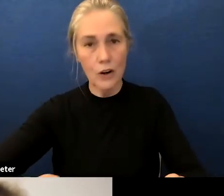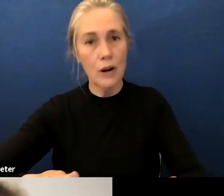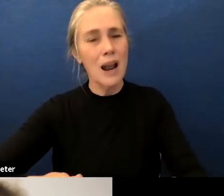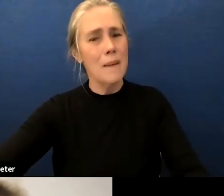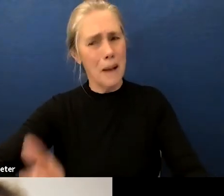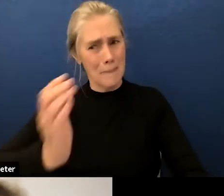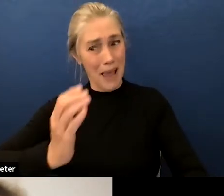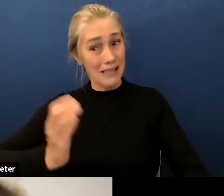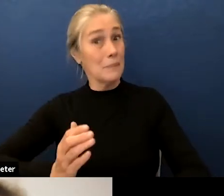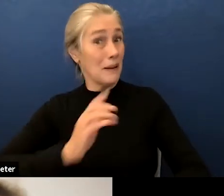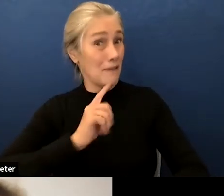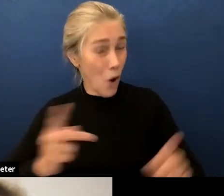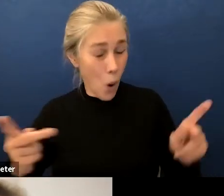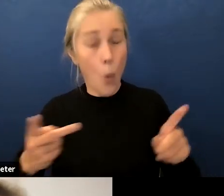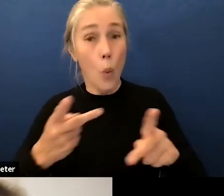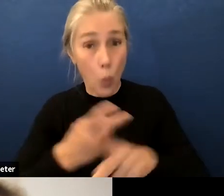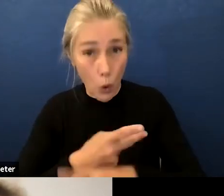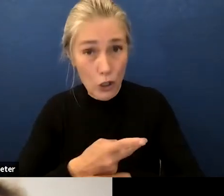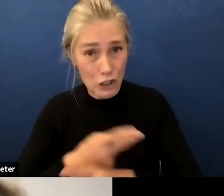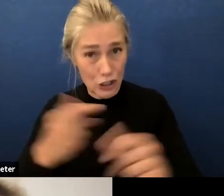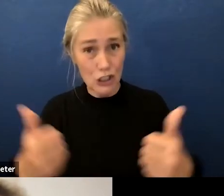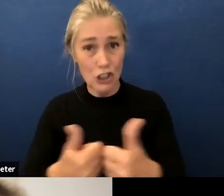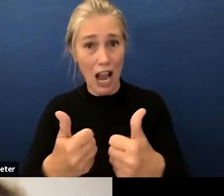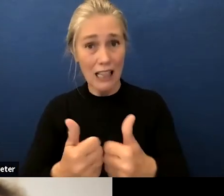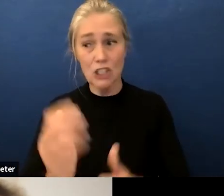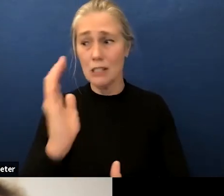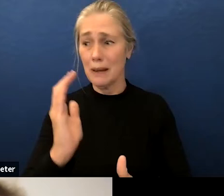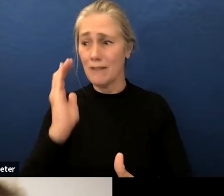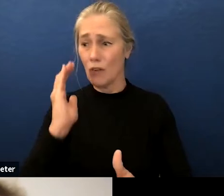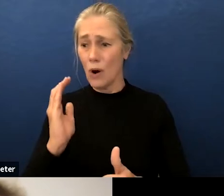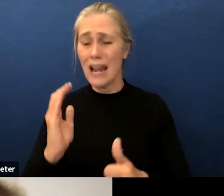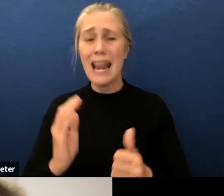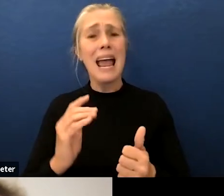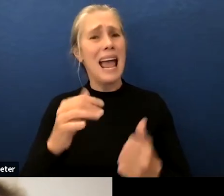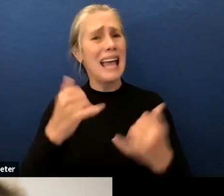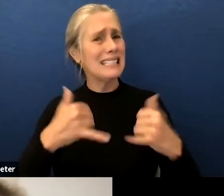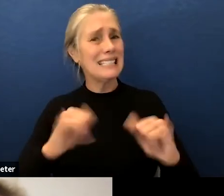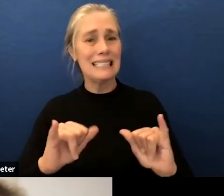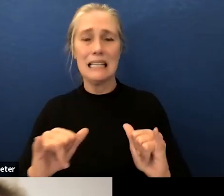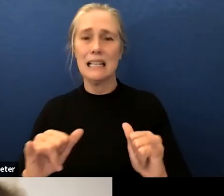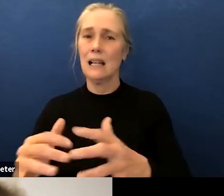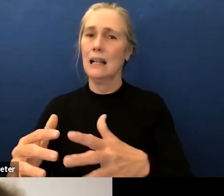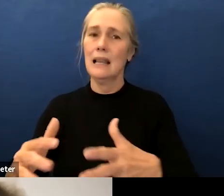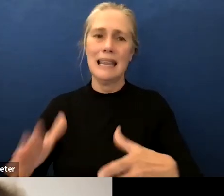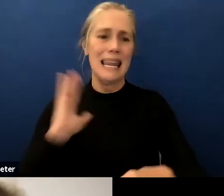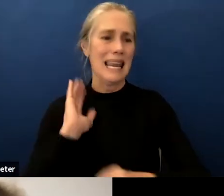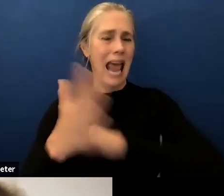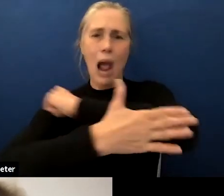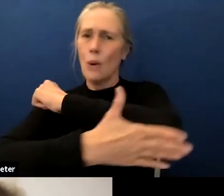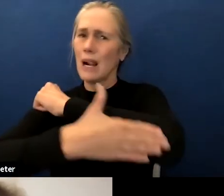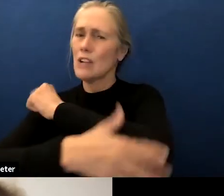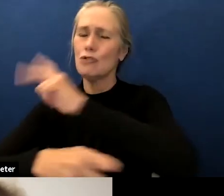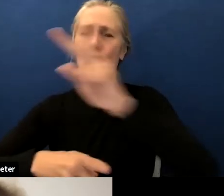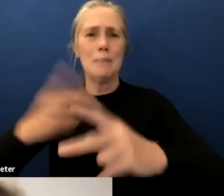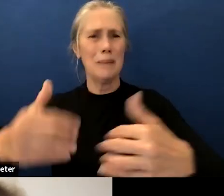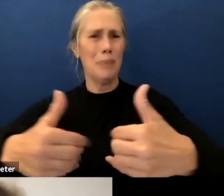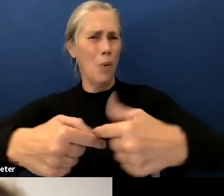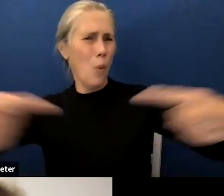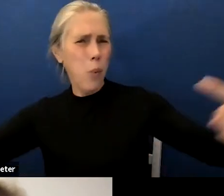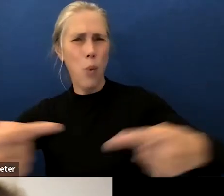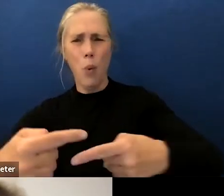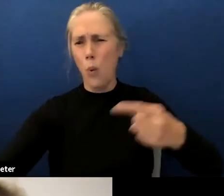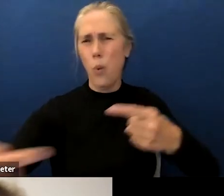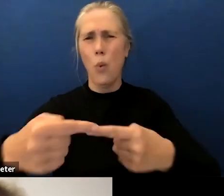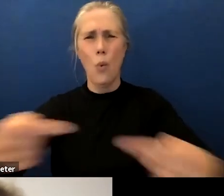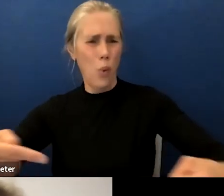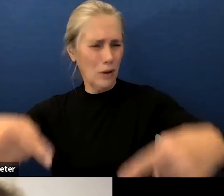worst of the pandemic and the continuing serious divide in our country it really troubles me and i'm giving it a lot